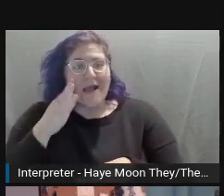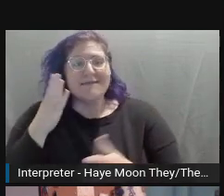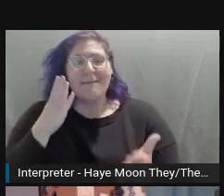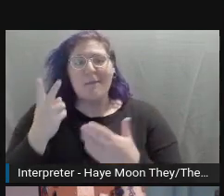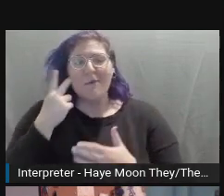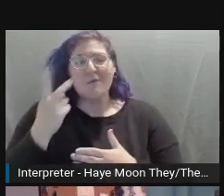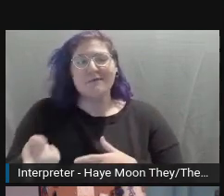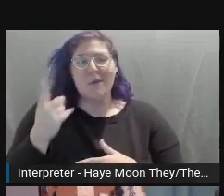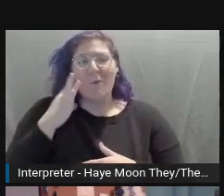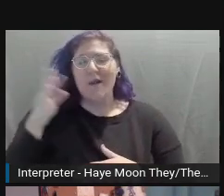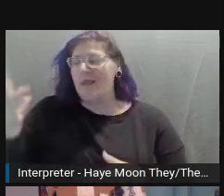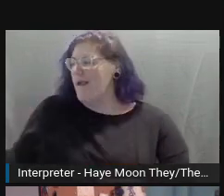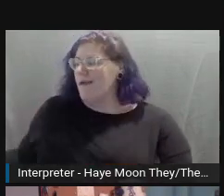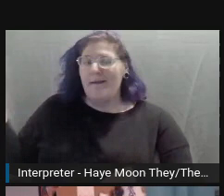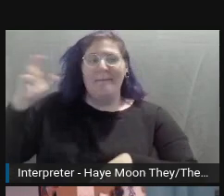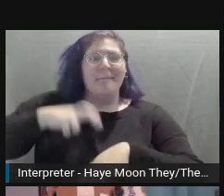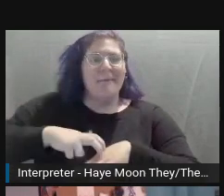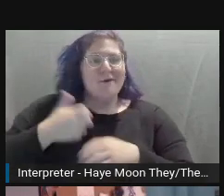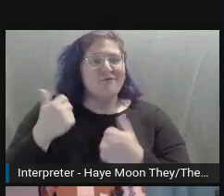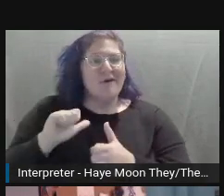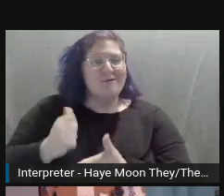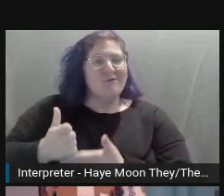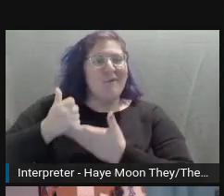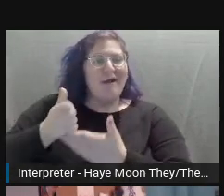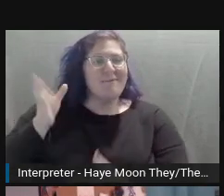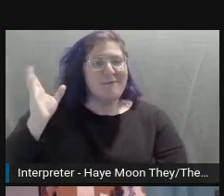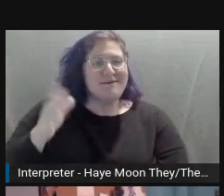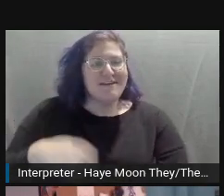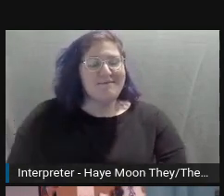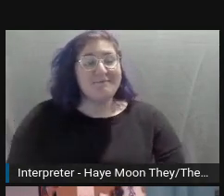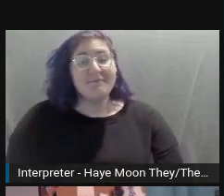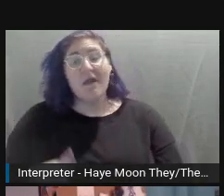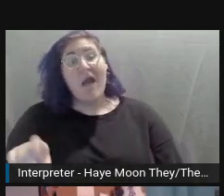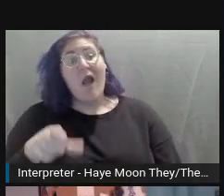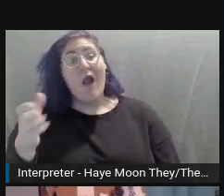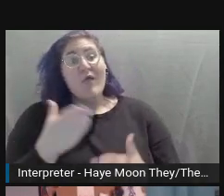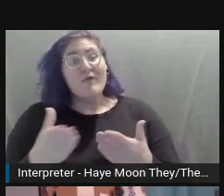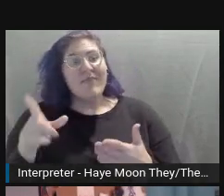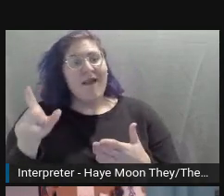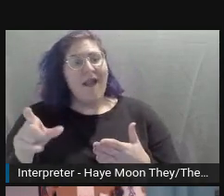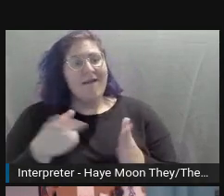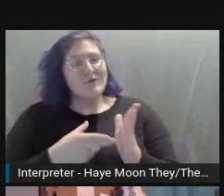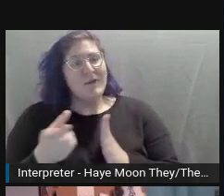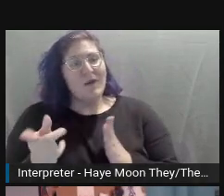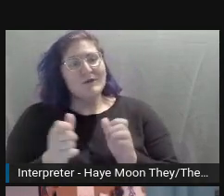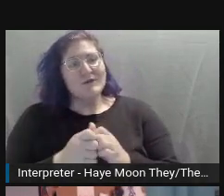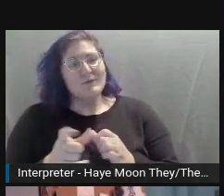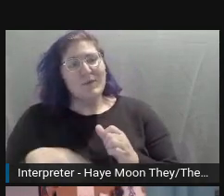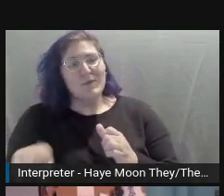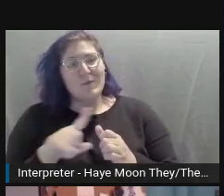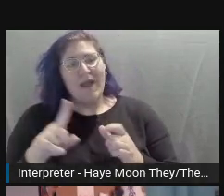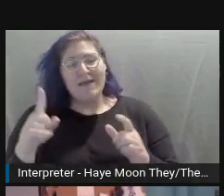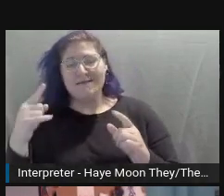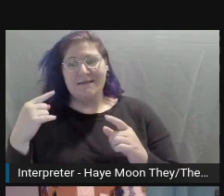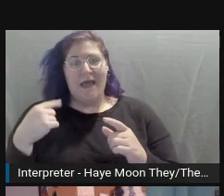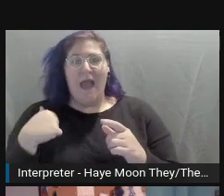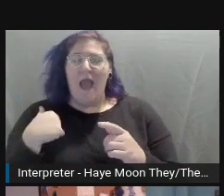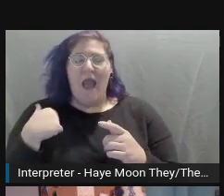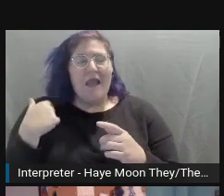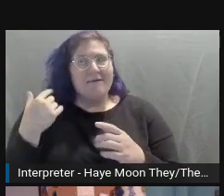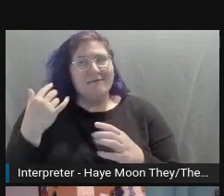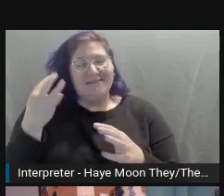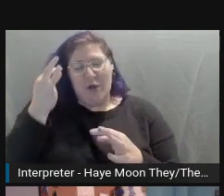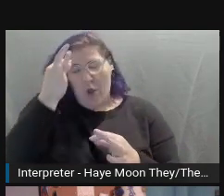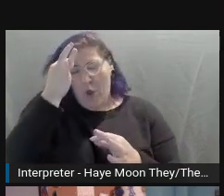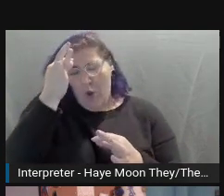my slides. The other thing is, is I have to be honest with you guys, I have been on the precipice of a migraine all